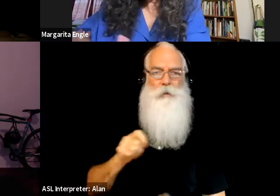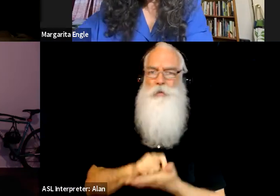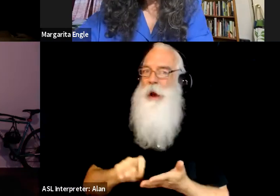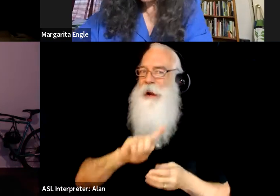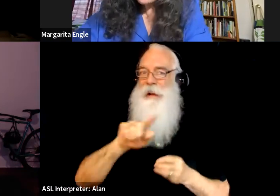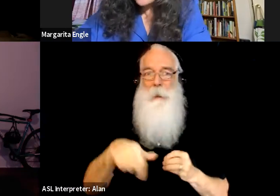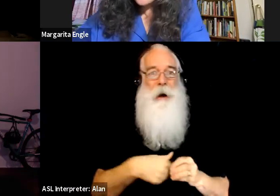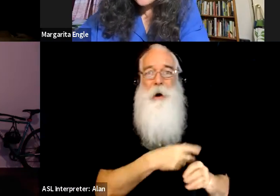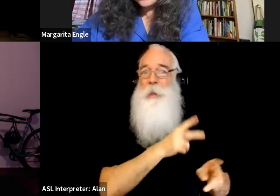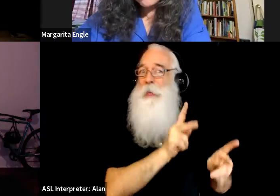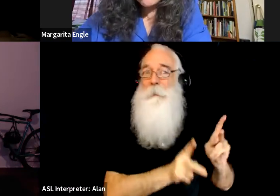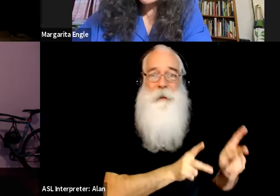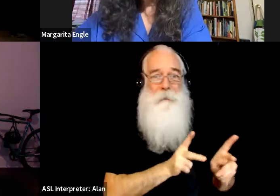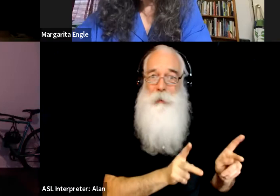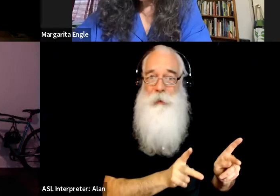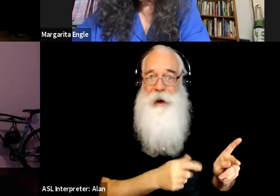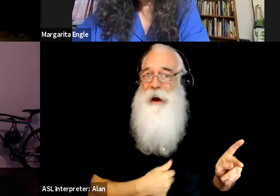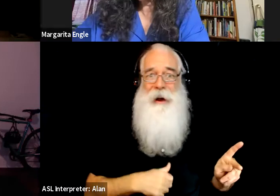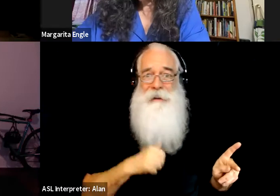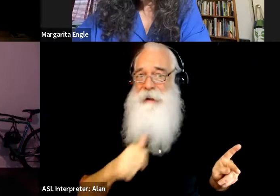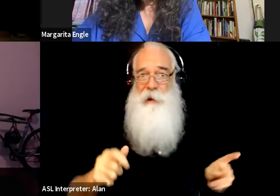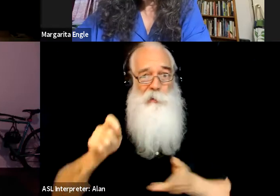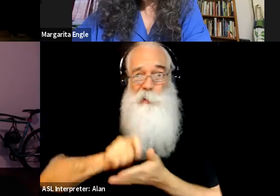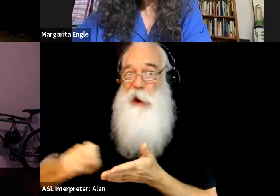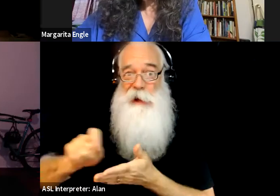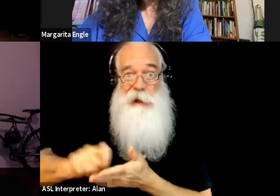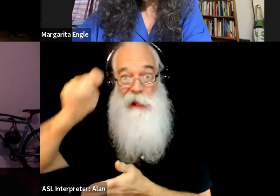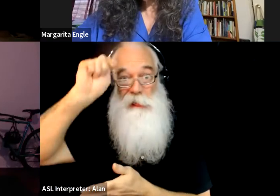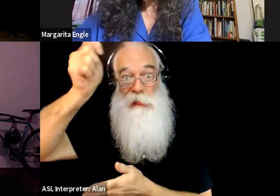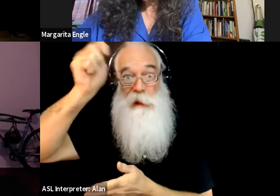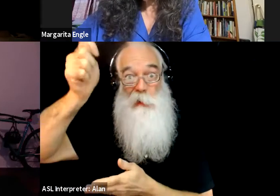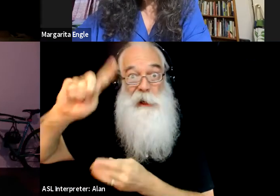theoretical aspects of politics. Um,